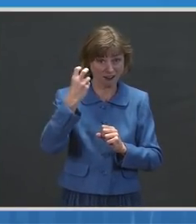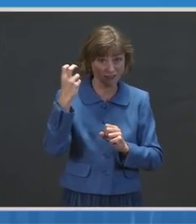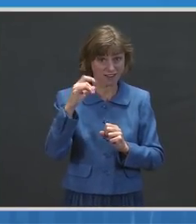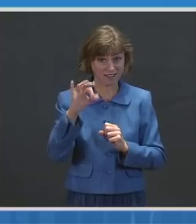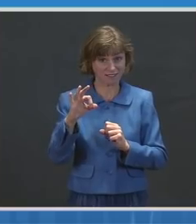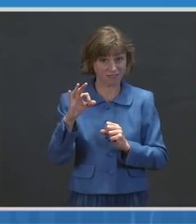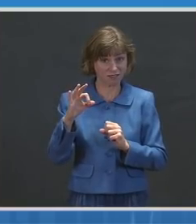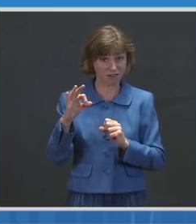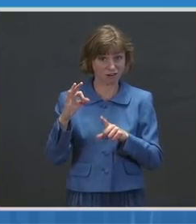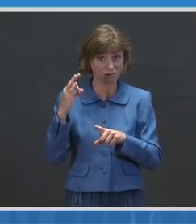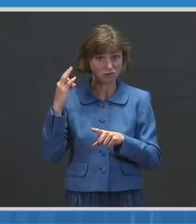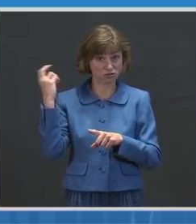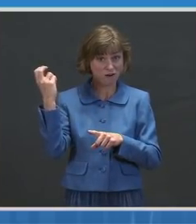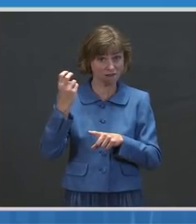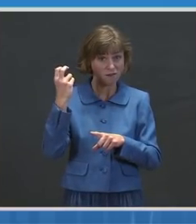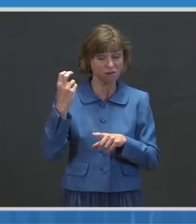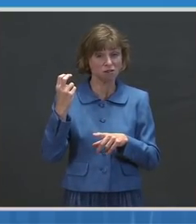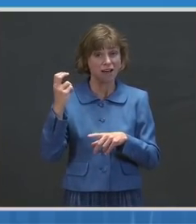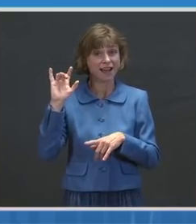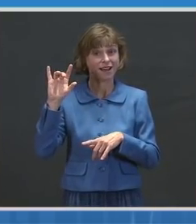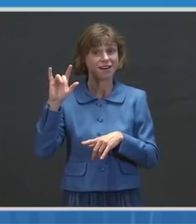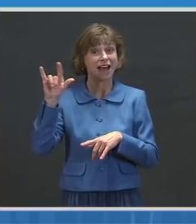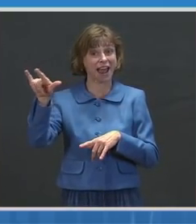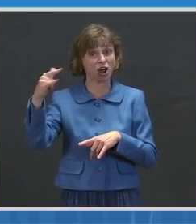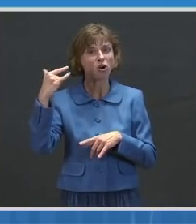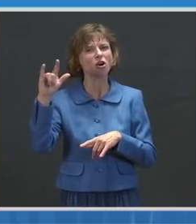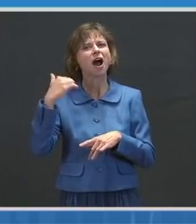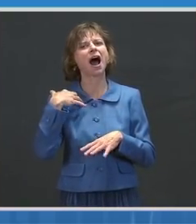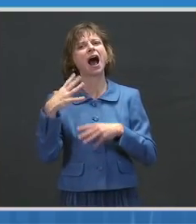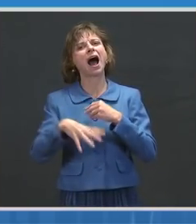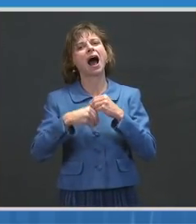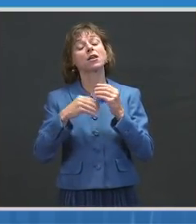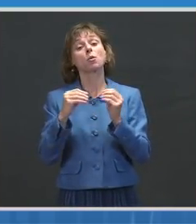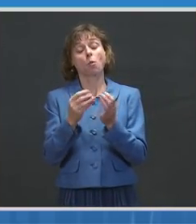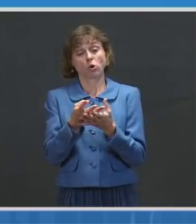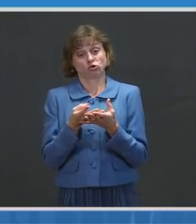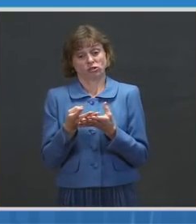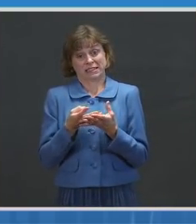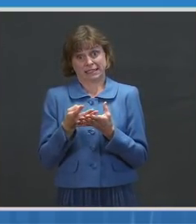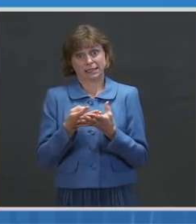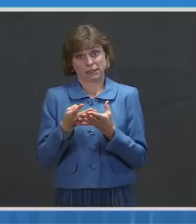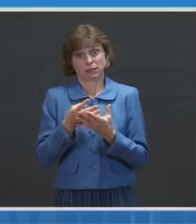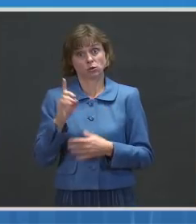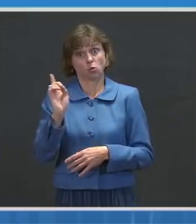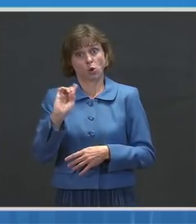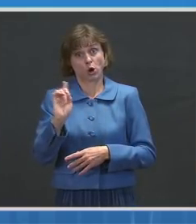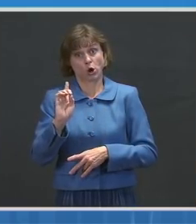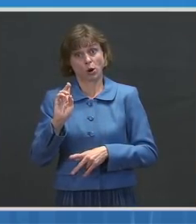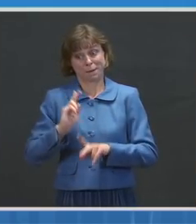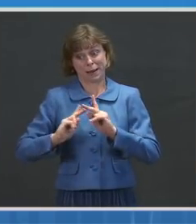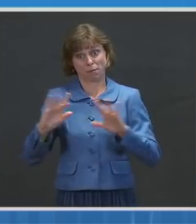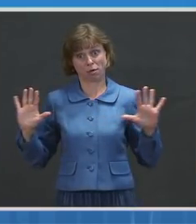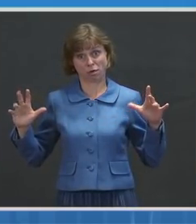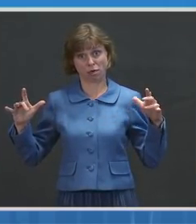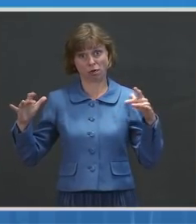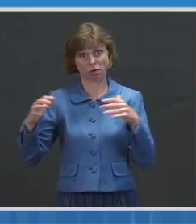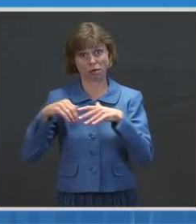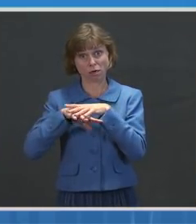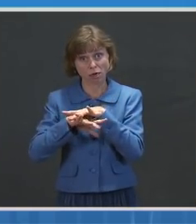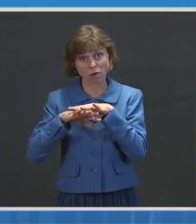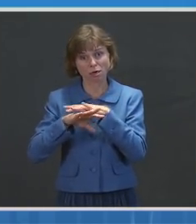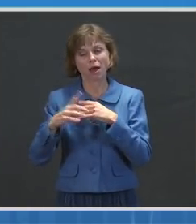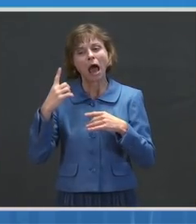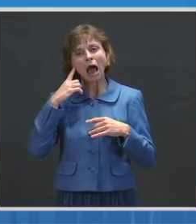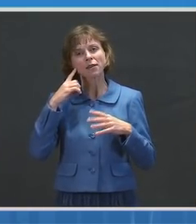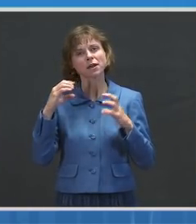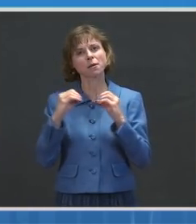would add is the more screening that we're doing in places where people are gathering, I think the more asymptomatic disease